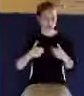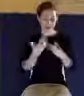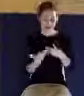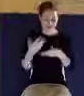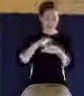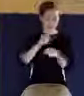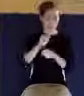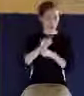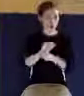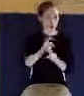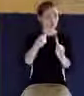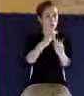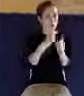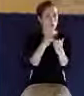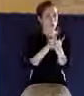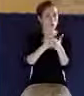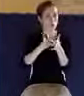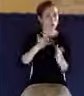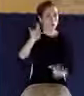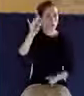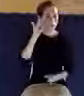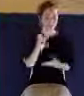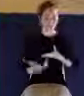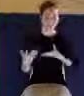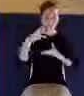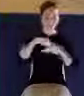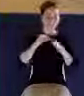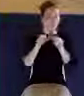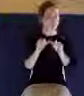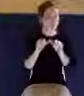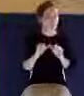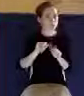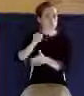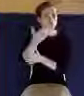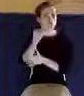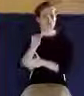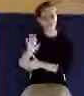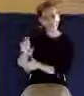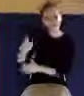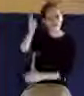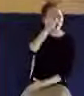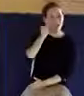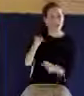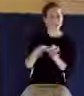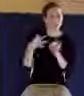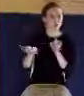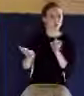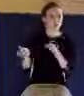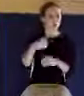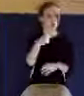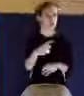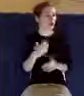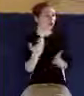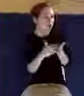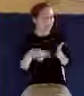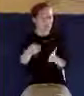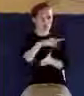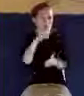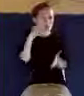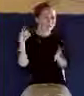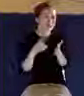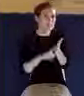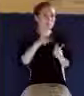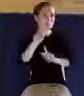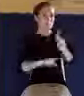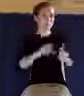Spirit in you. And John's logic is simple. Look, you receive the witness of men all the time. Don't you believe